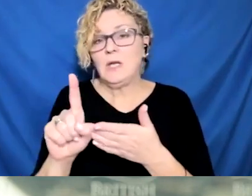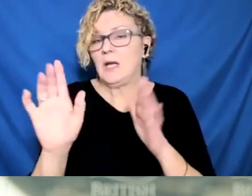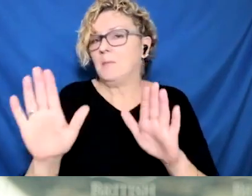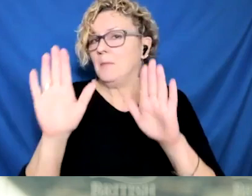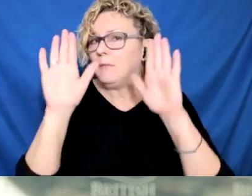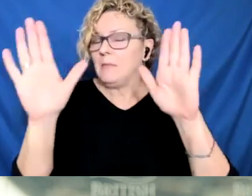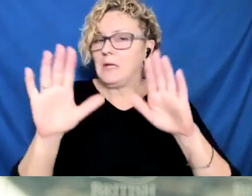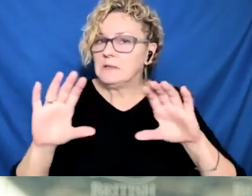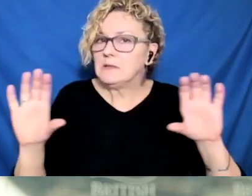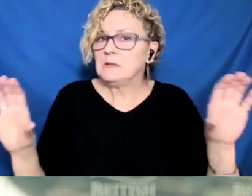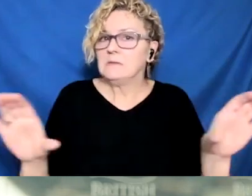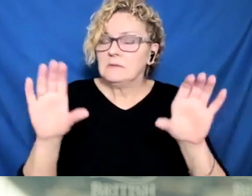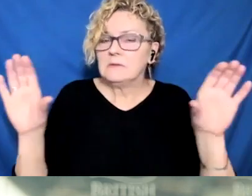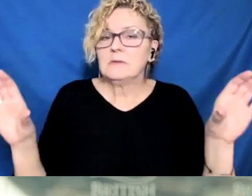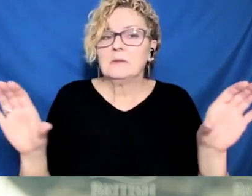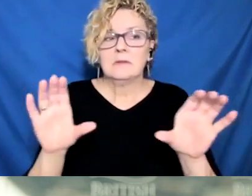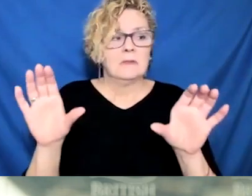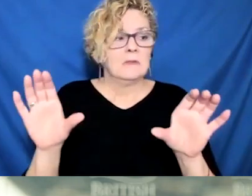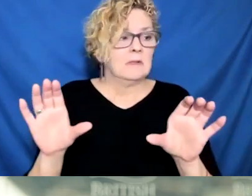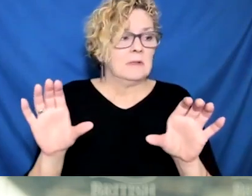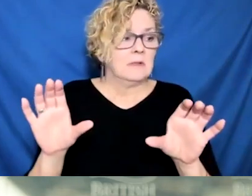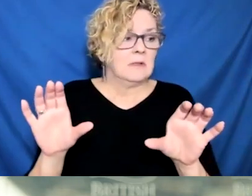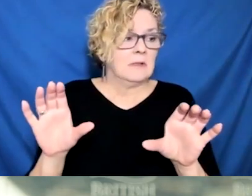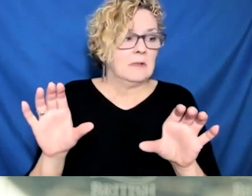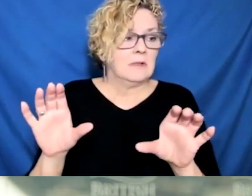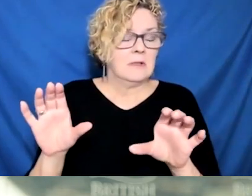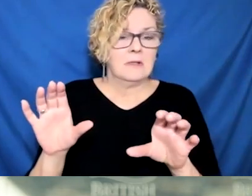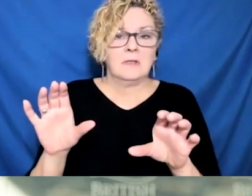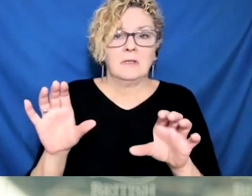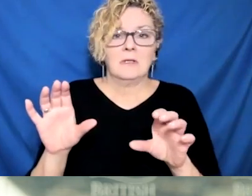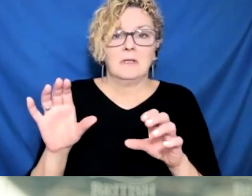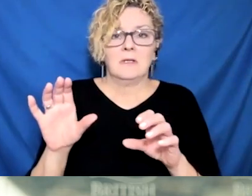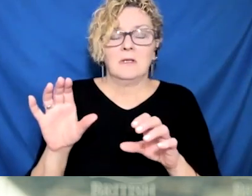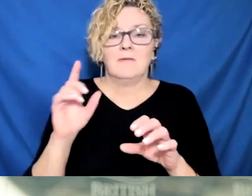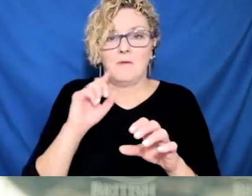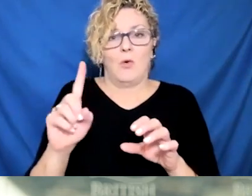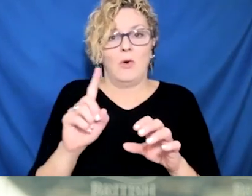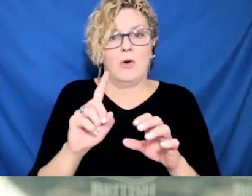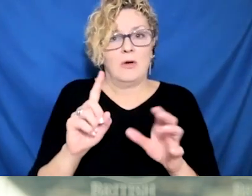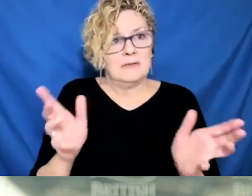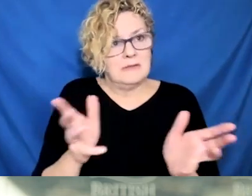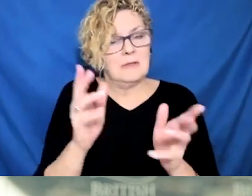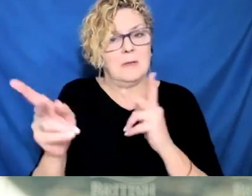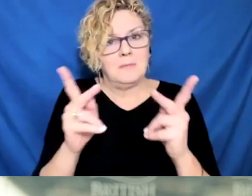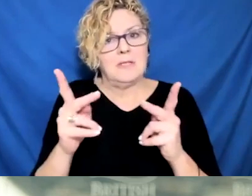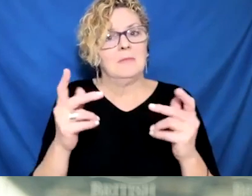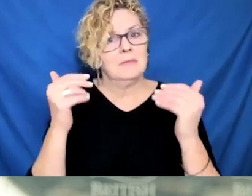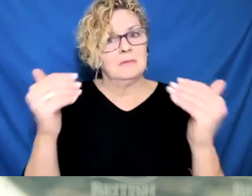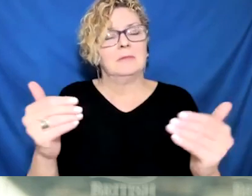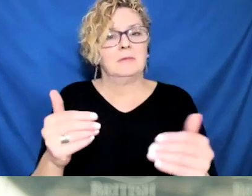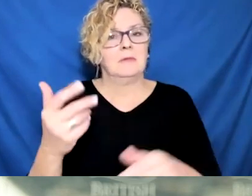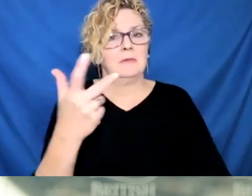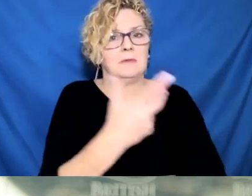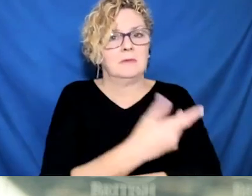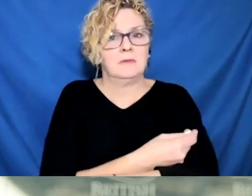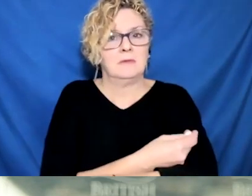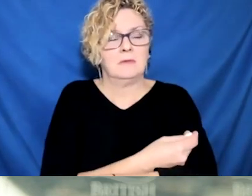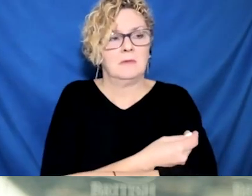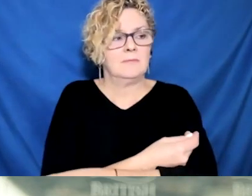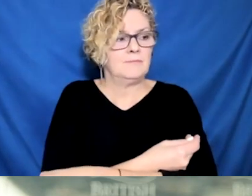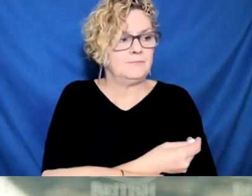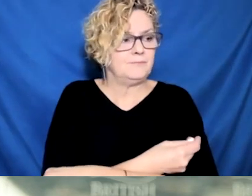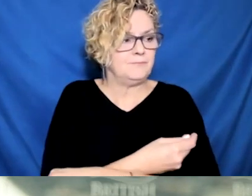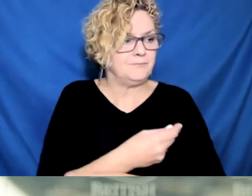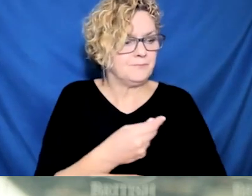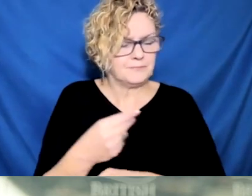patients and to their families and friends who provide them with comfort, care and support. I would hope that as they go into this weekend,